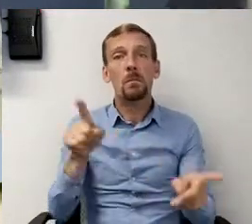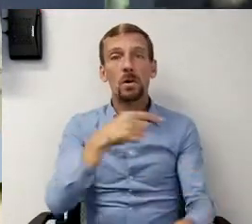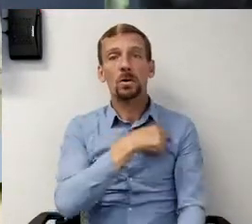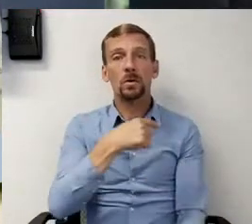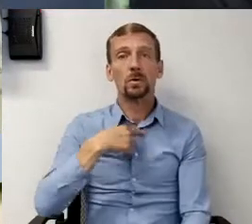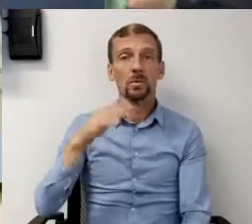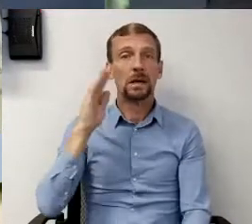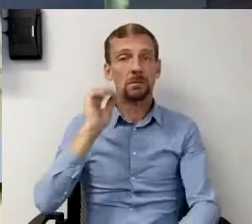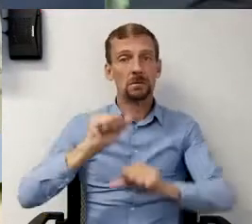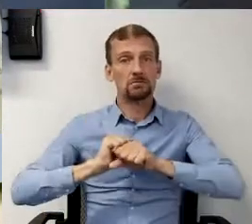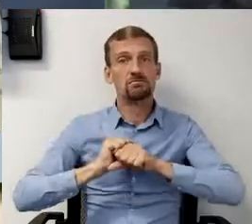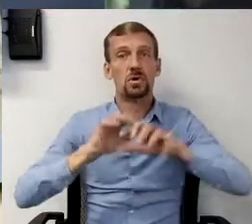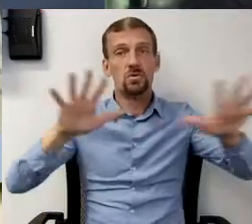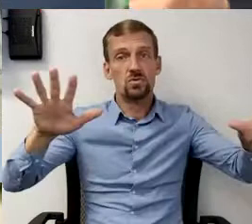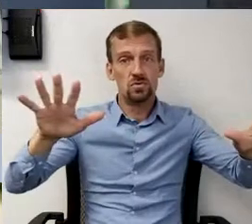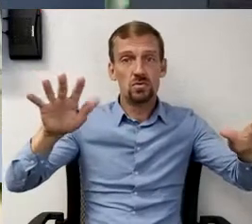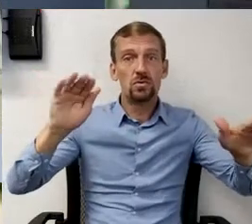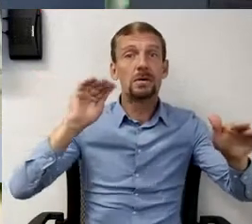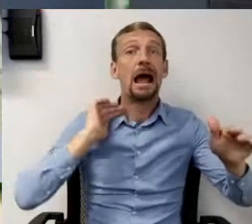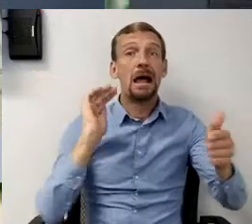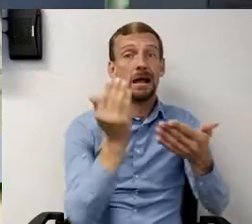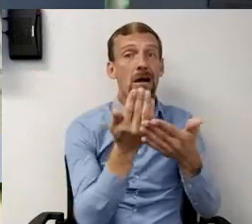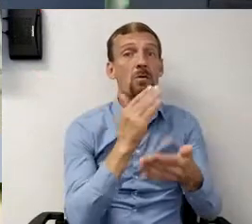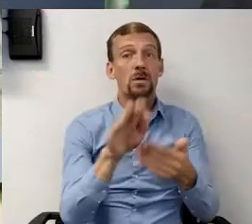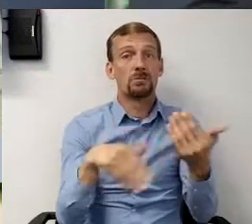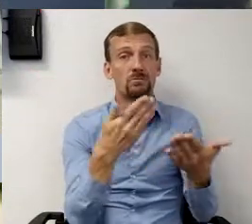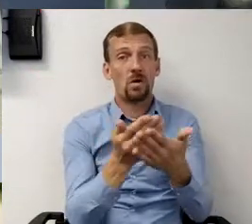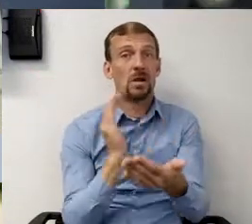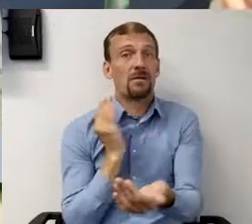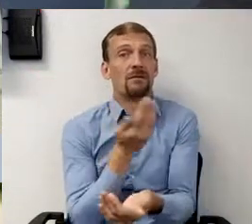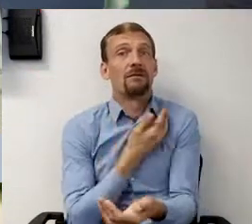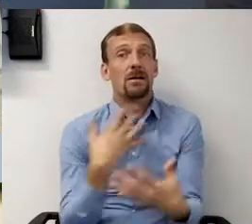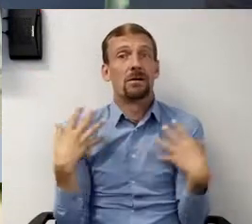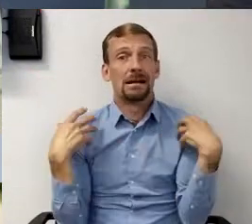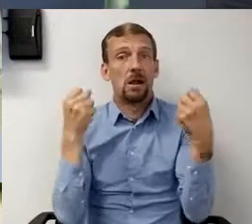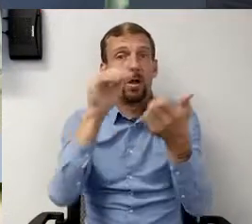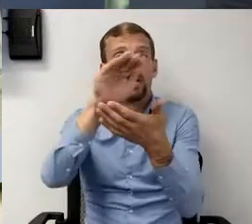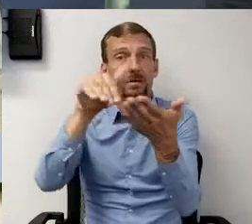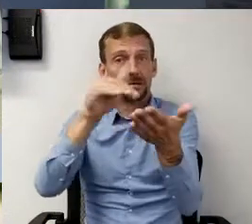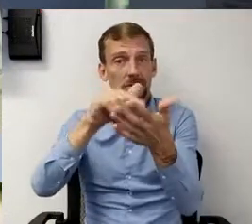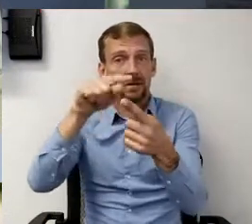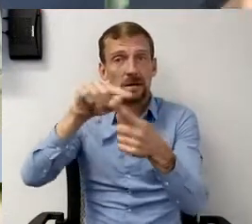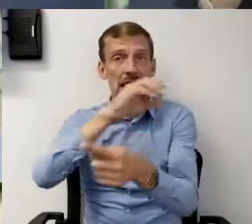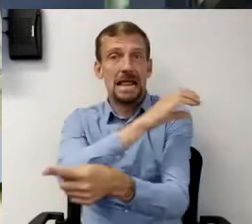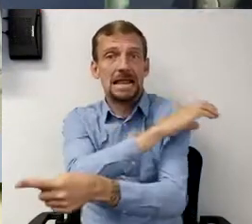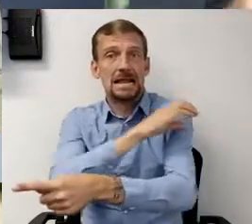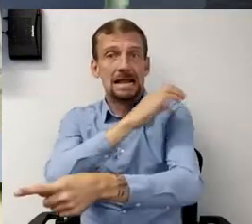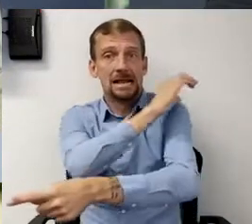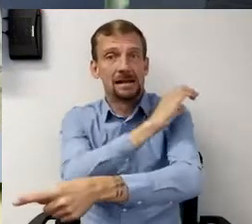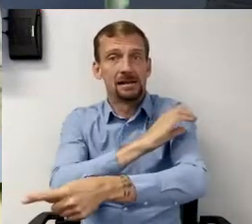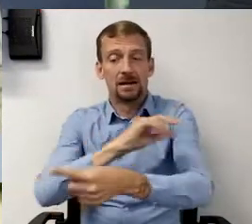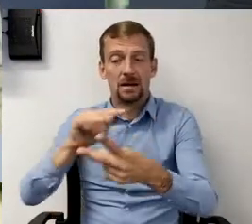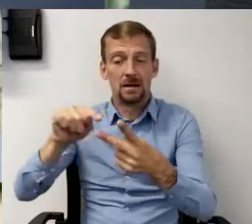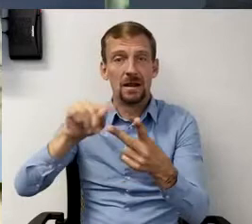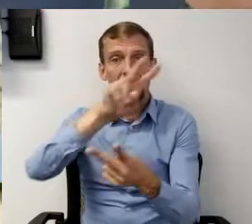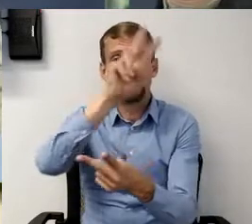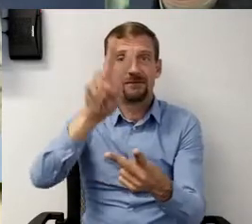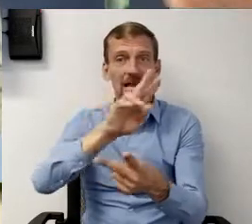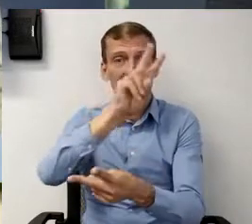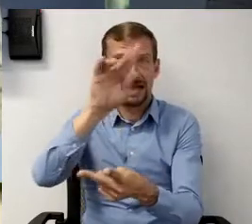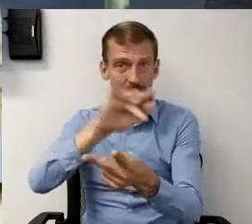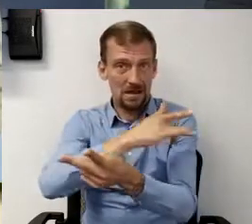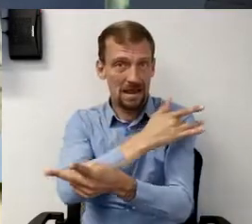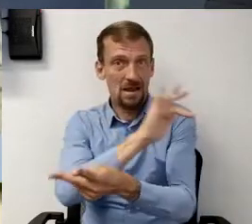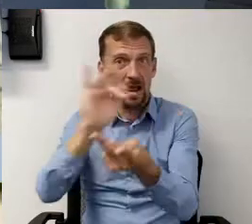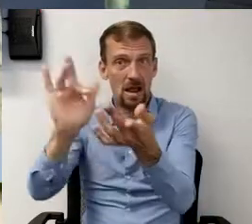deploy that out through our entire health system. So we will put it in all our clinics, we'll put it out at Visalia Medical Clinic, we'll